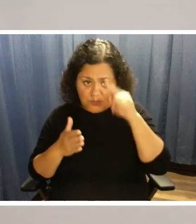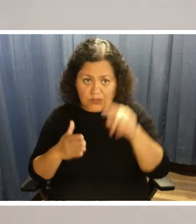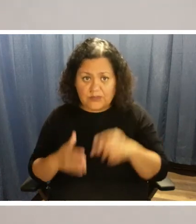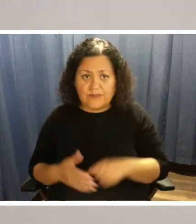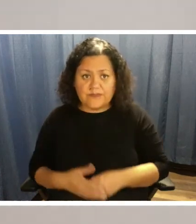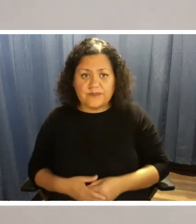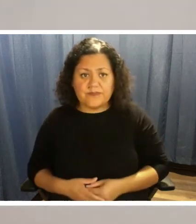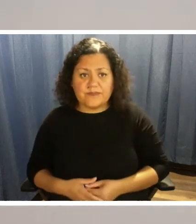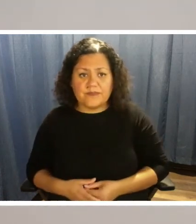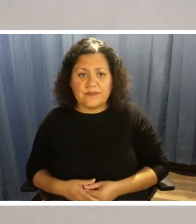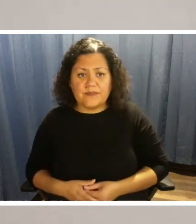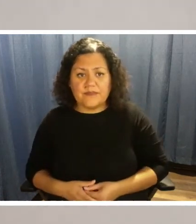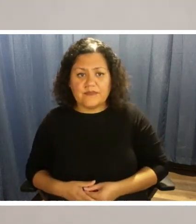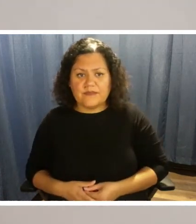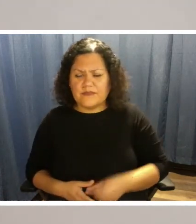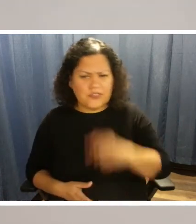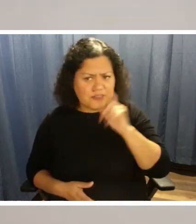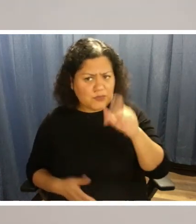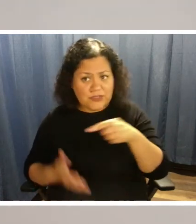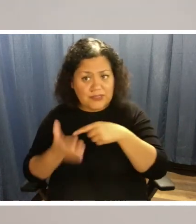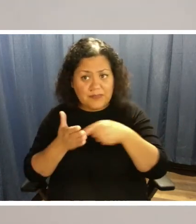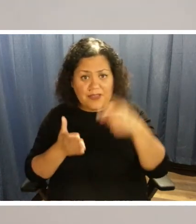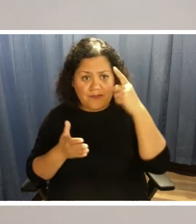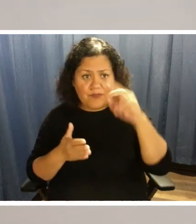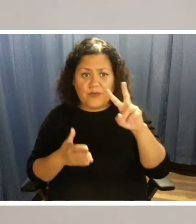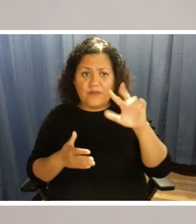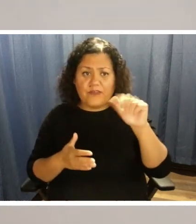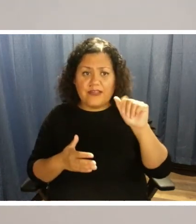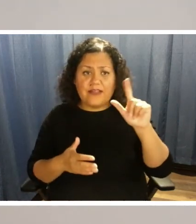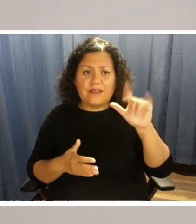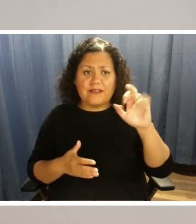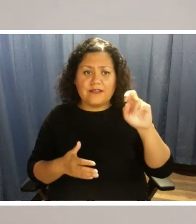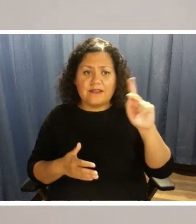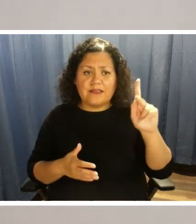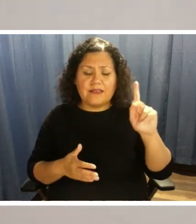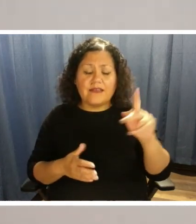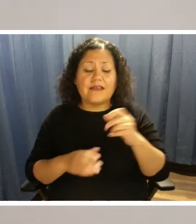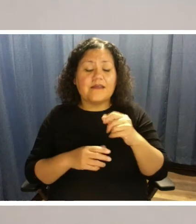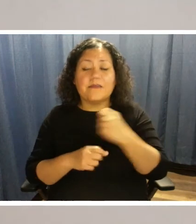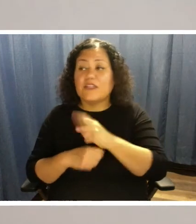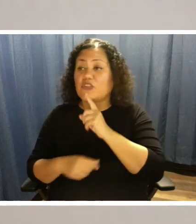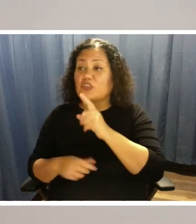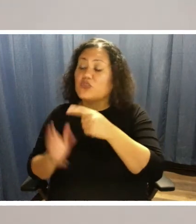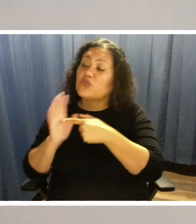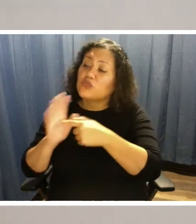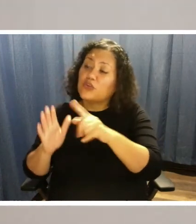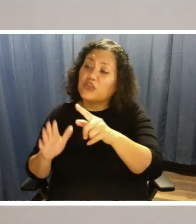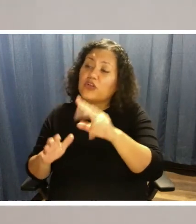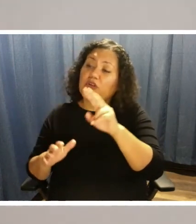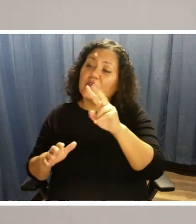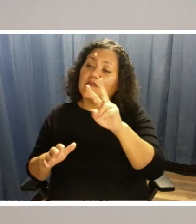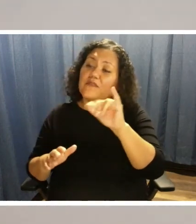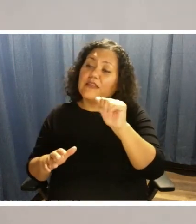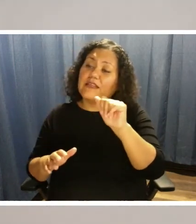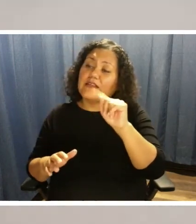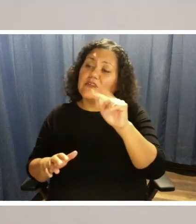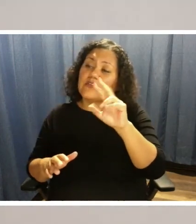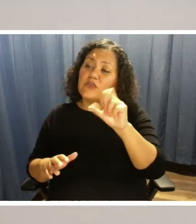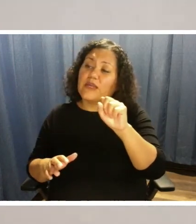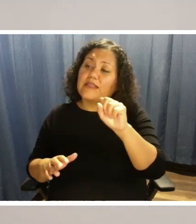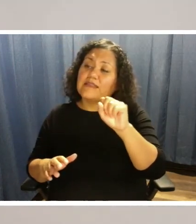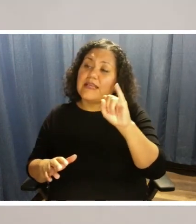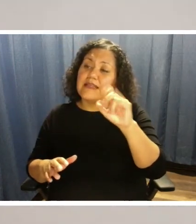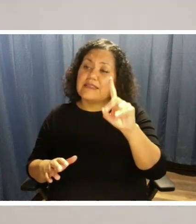And, but you shouldn't have to pay on ViaLink. And be sure and show your ID. Yes. ViaTrans ID so they know that you're a ViaTrans